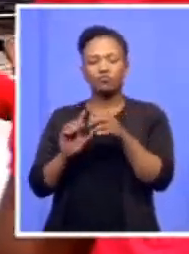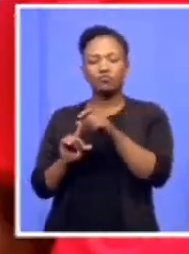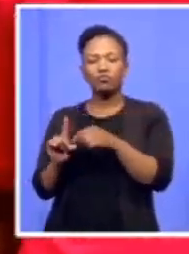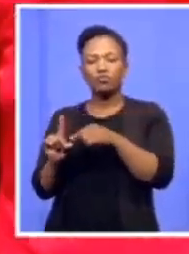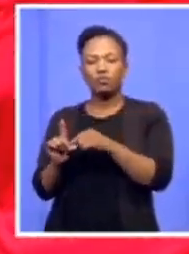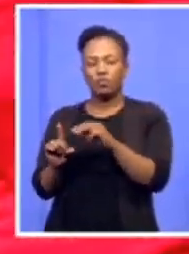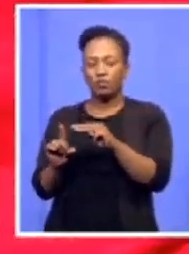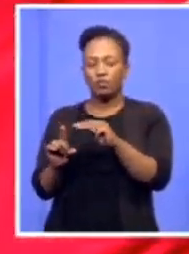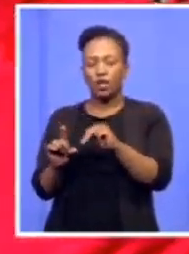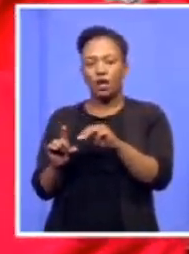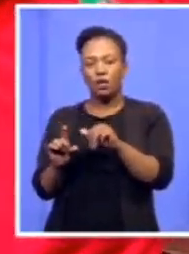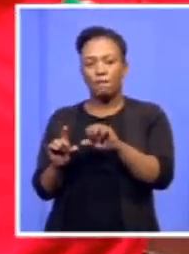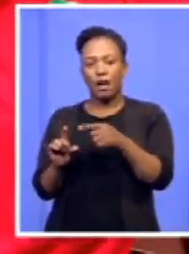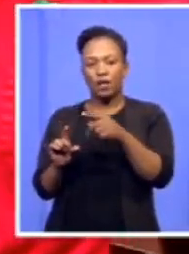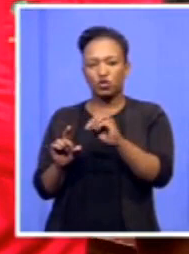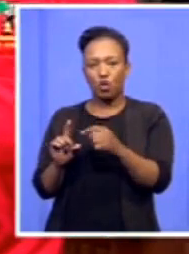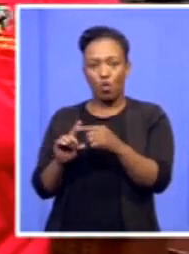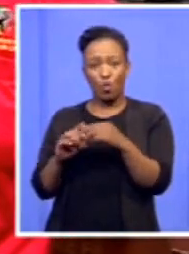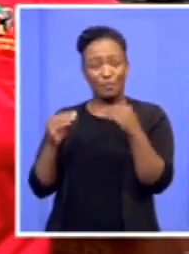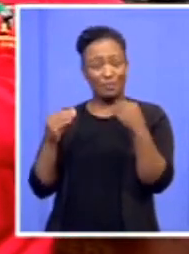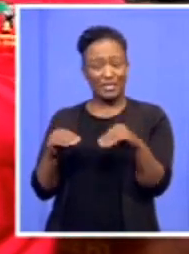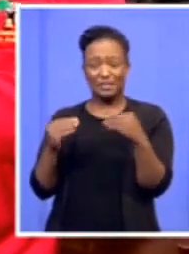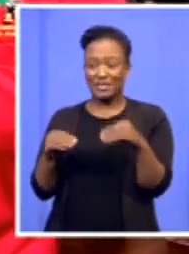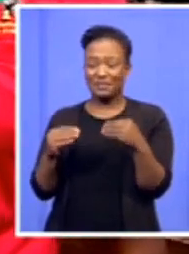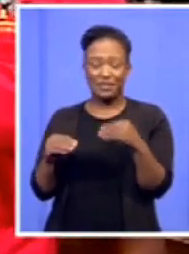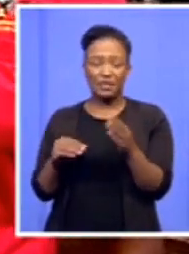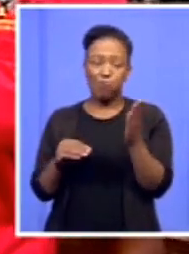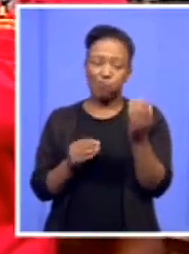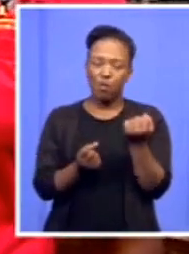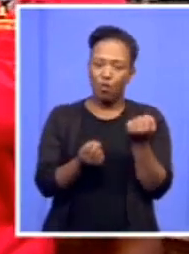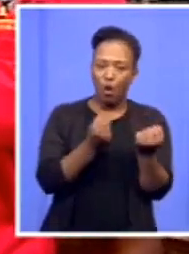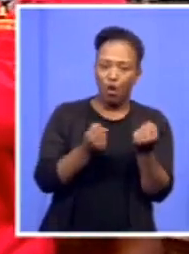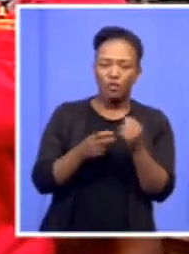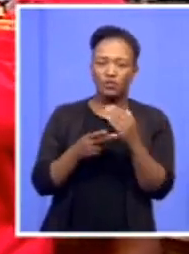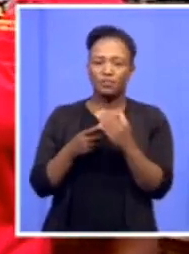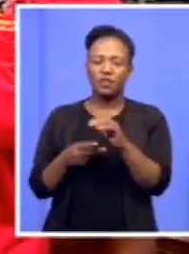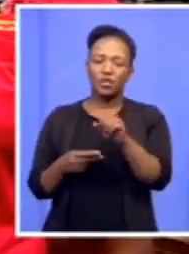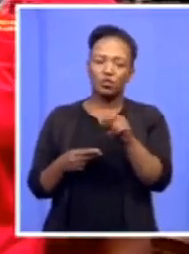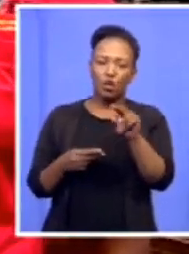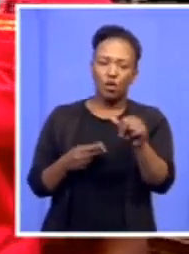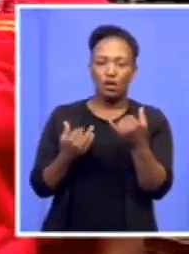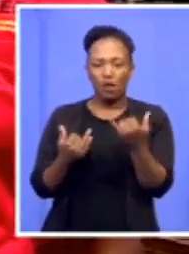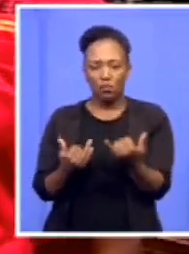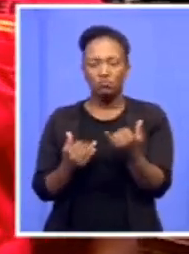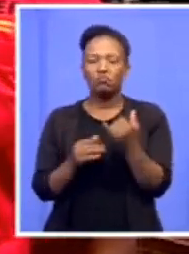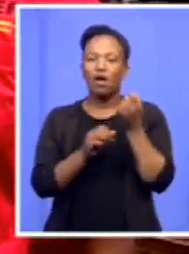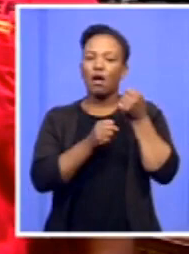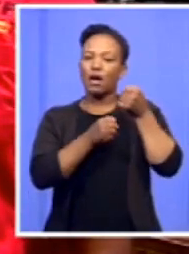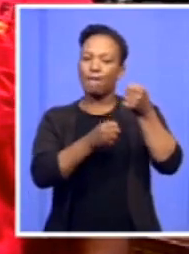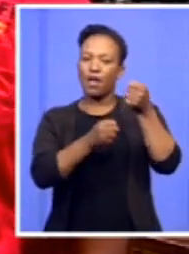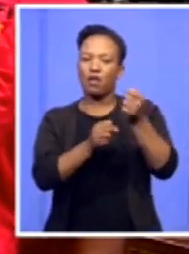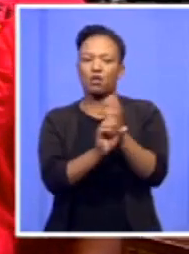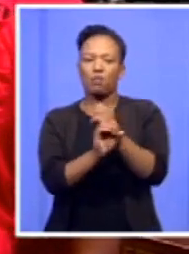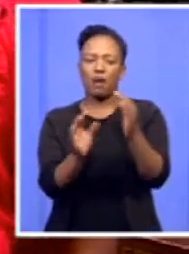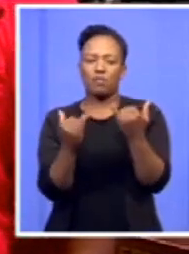very busy this week in an out-of-court SONA and now you're launching your campaign. mean, what is the importance of this? And how feasible would it